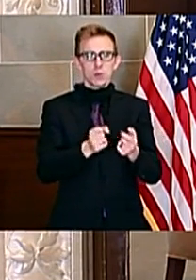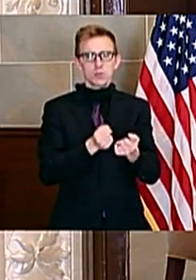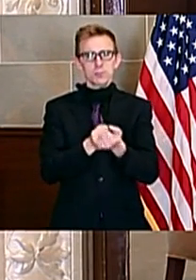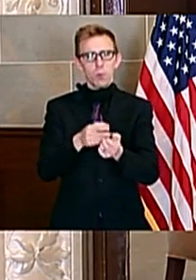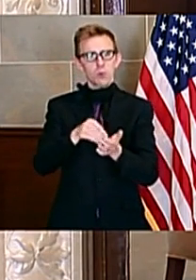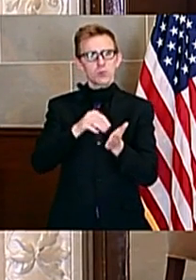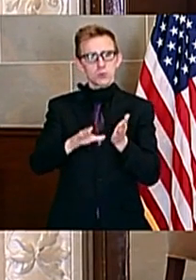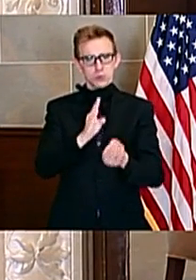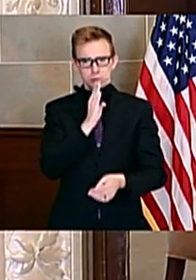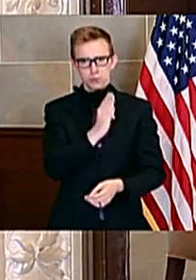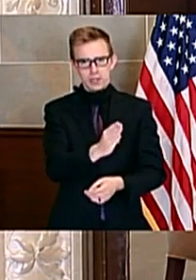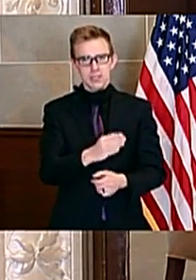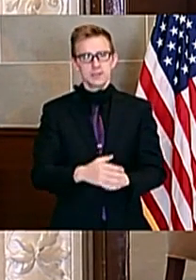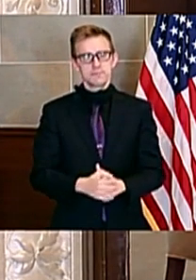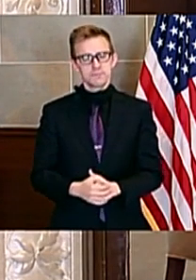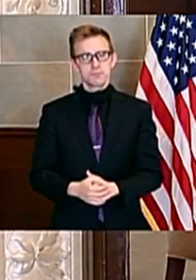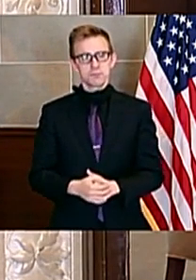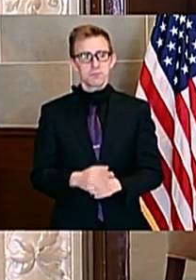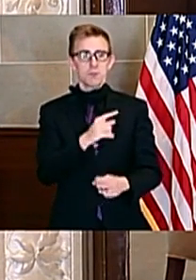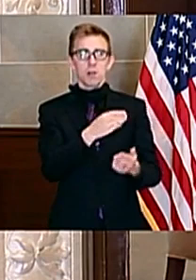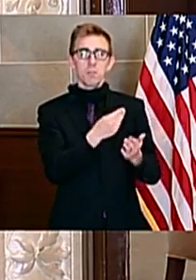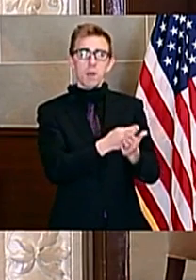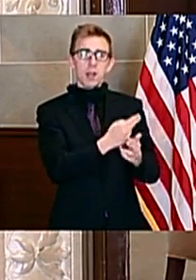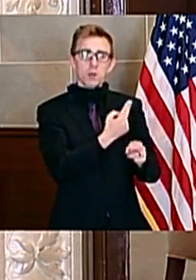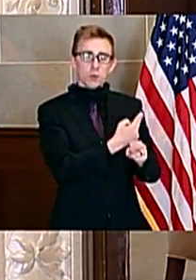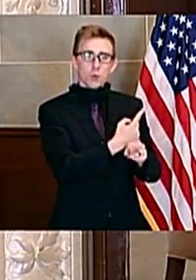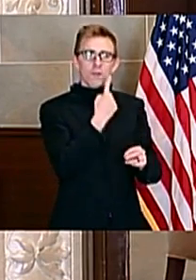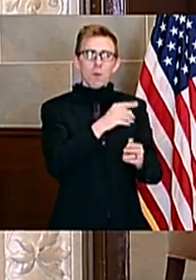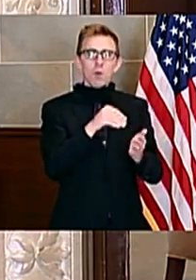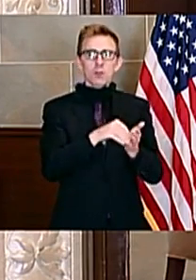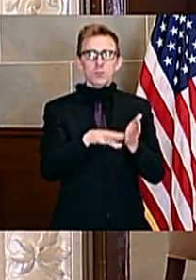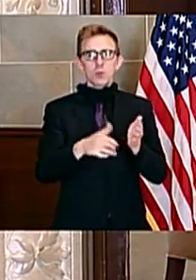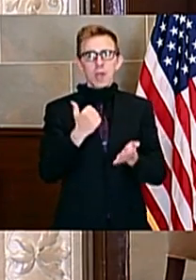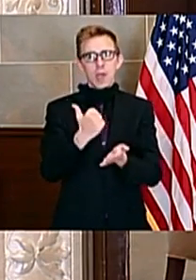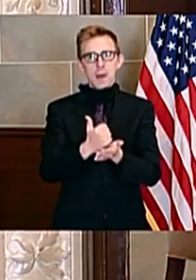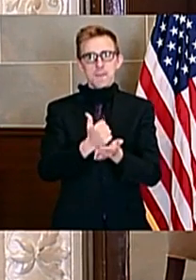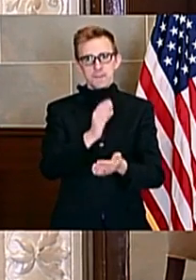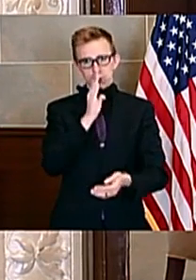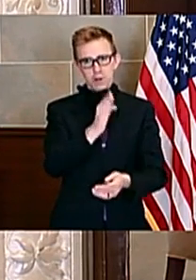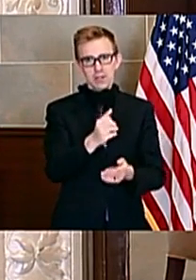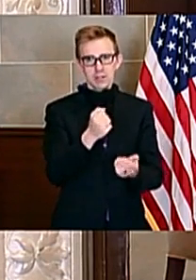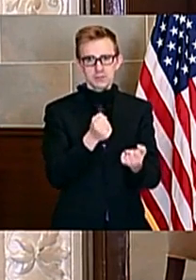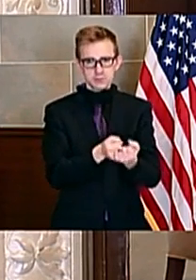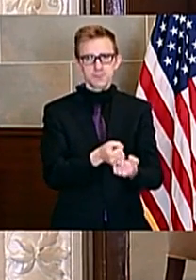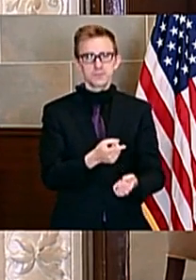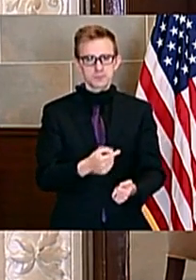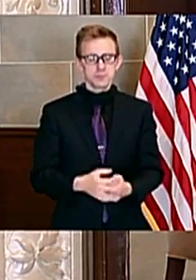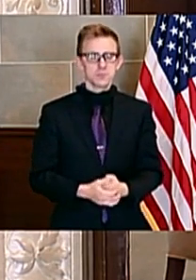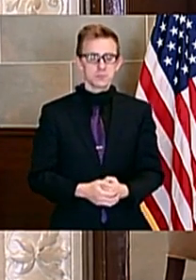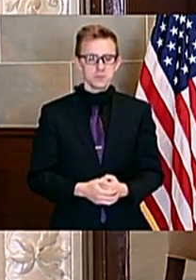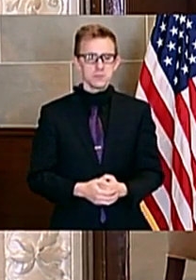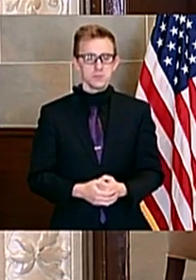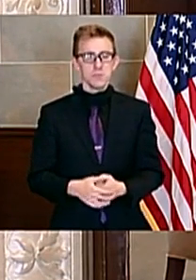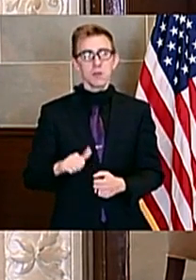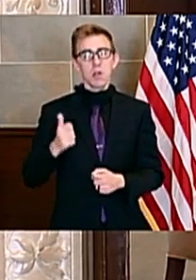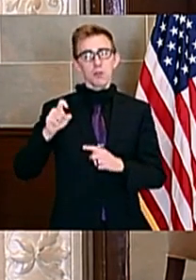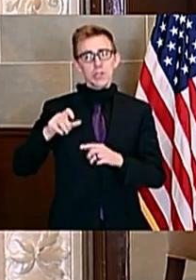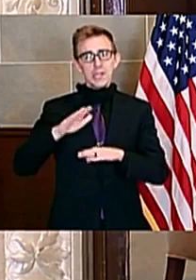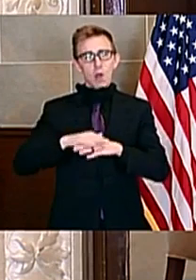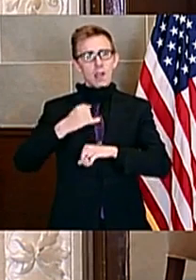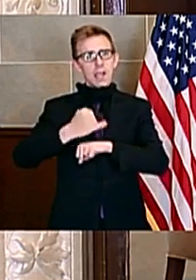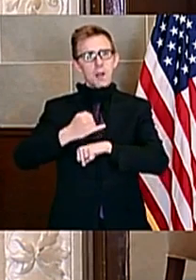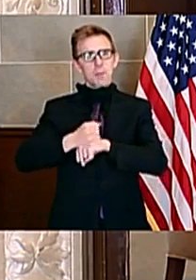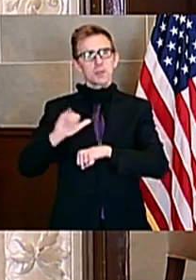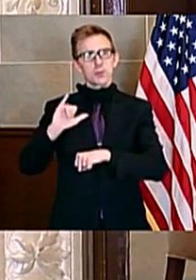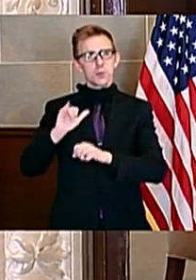directly. Half of the money that those institutions used had to be used for student help directly. And also to respond to other kinds of needs on campus